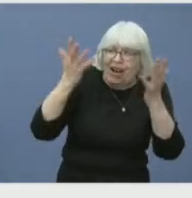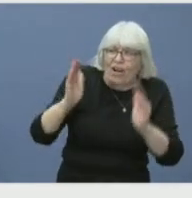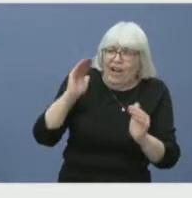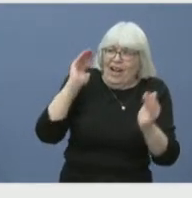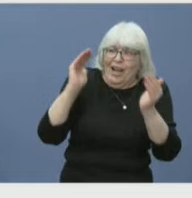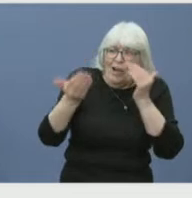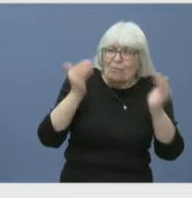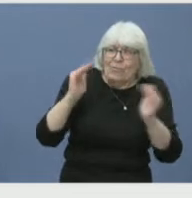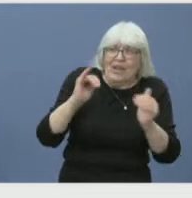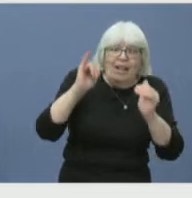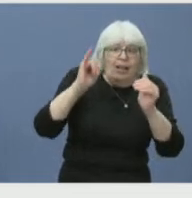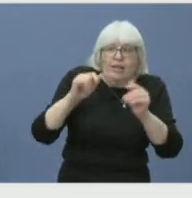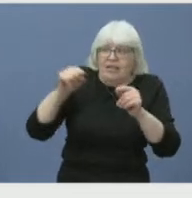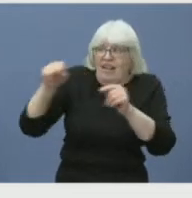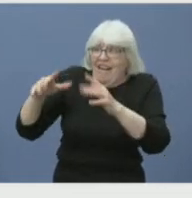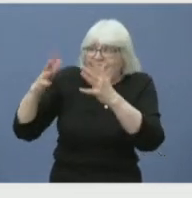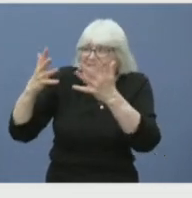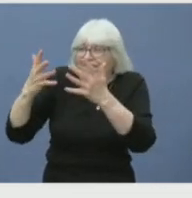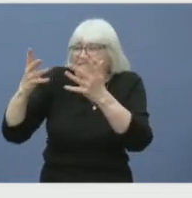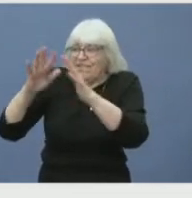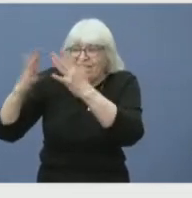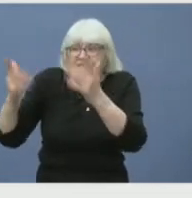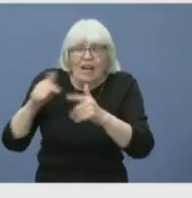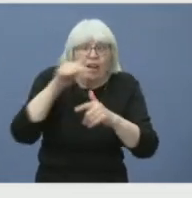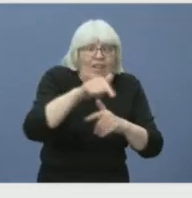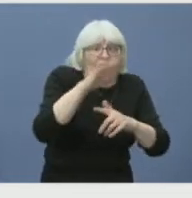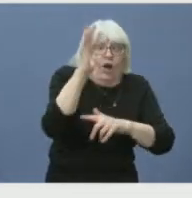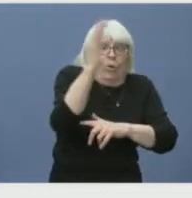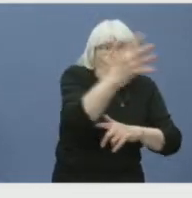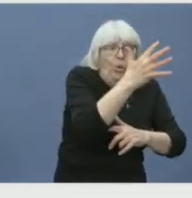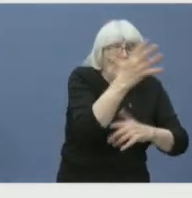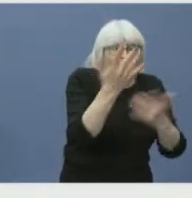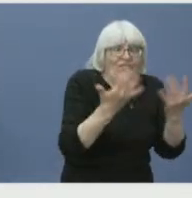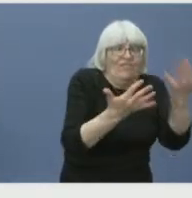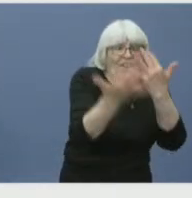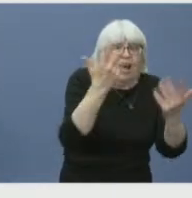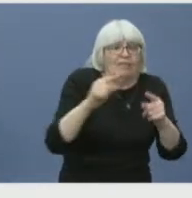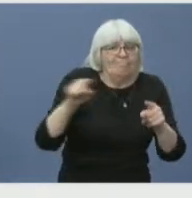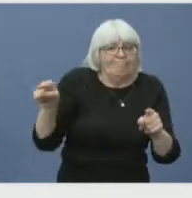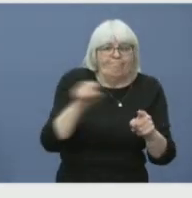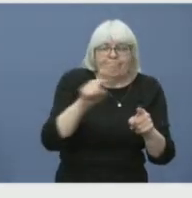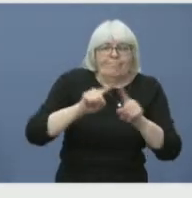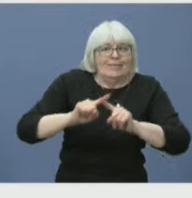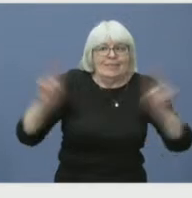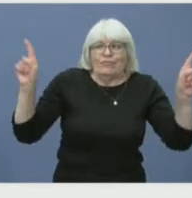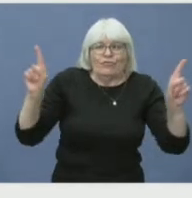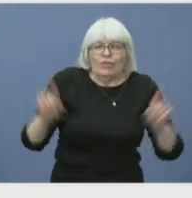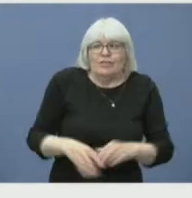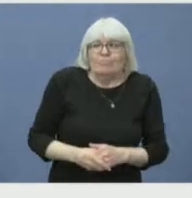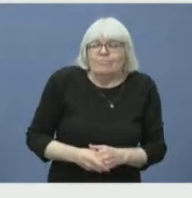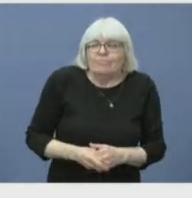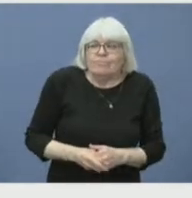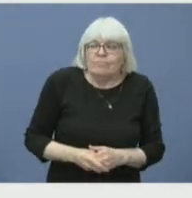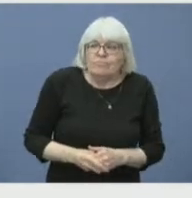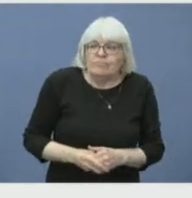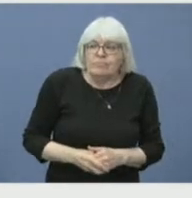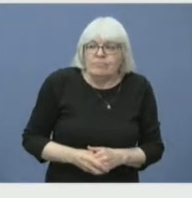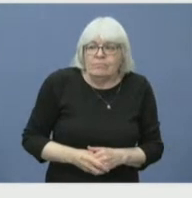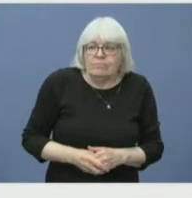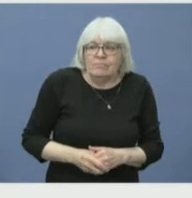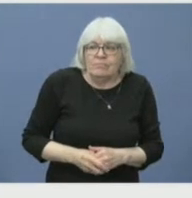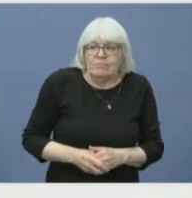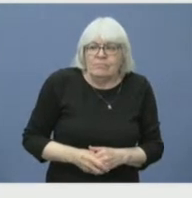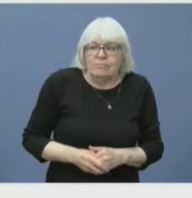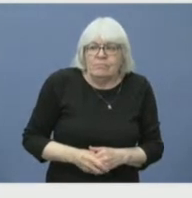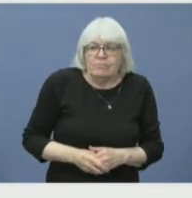to incorporate a list that we could actually keep in the department for this situation. I think we had